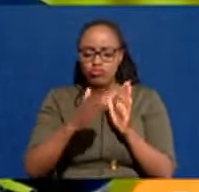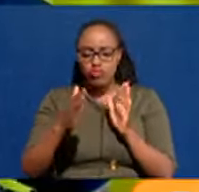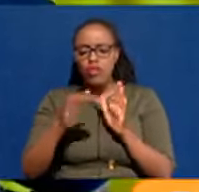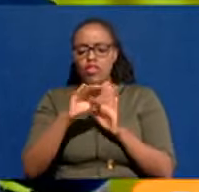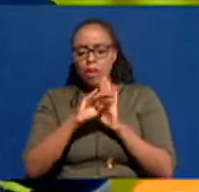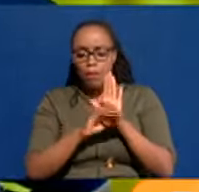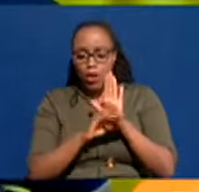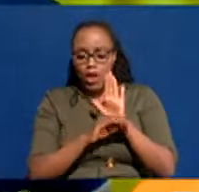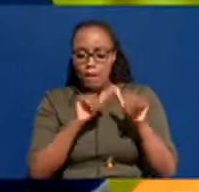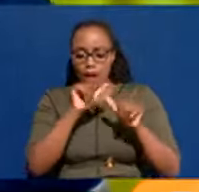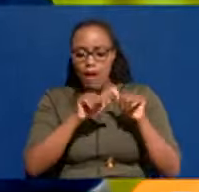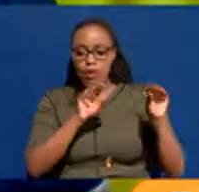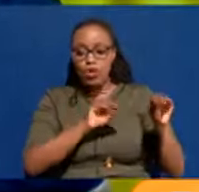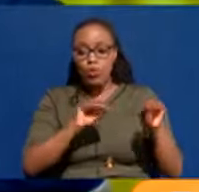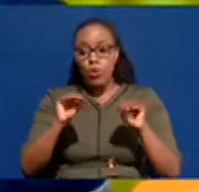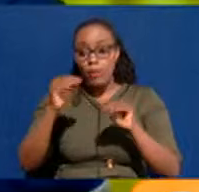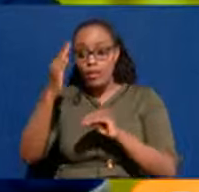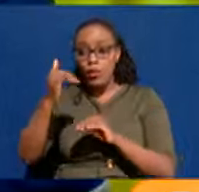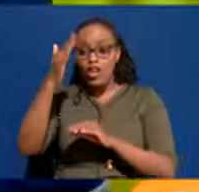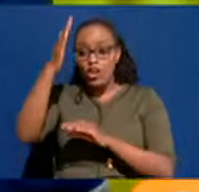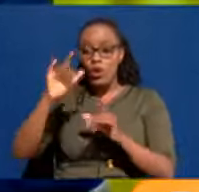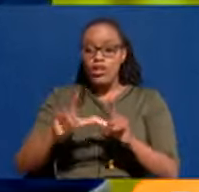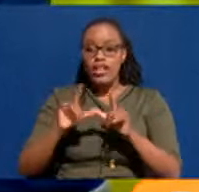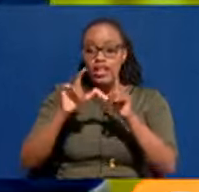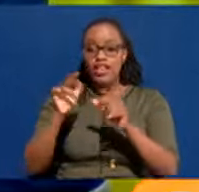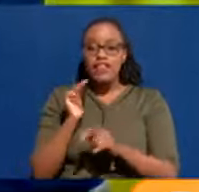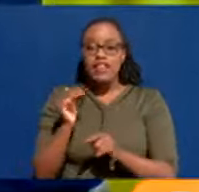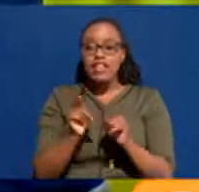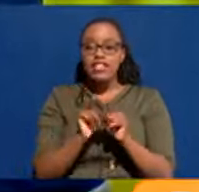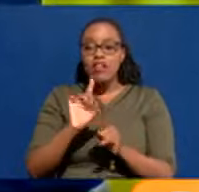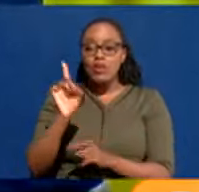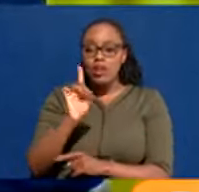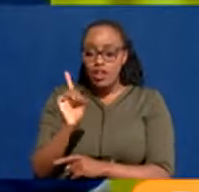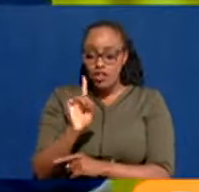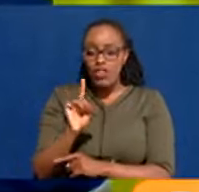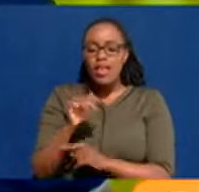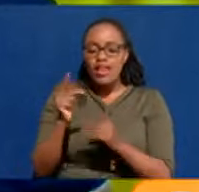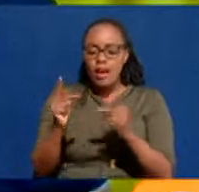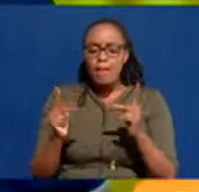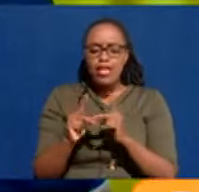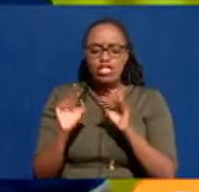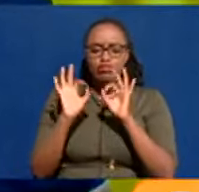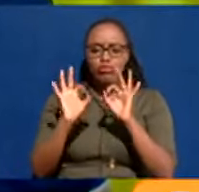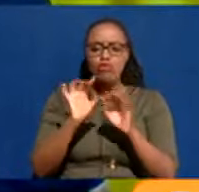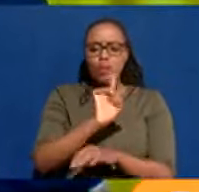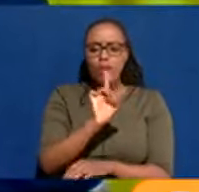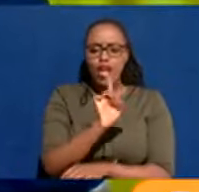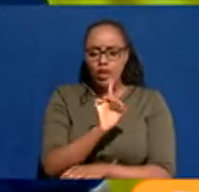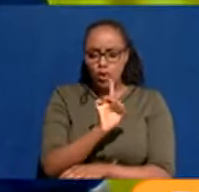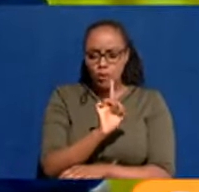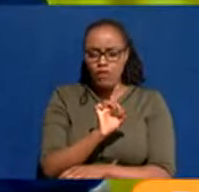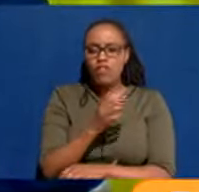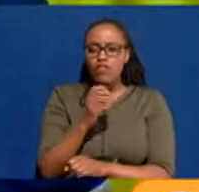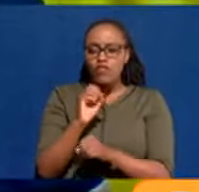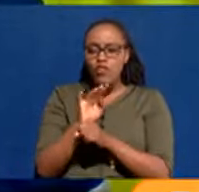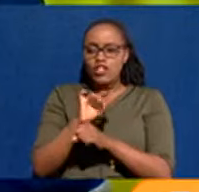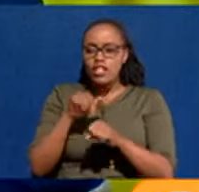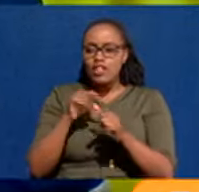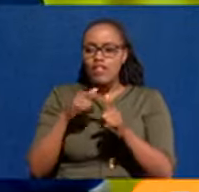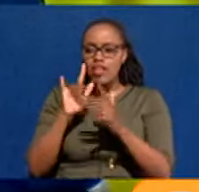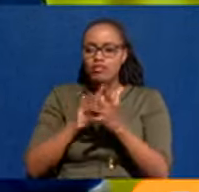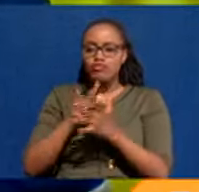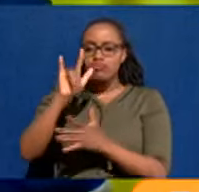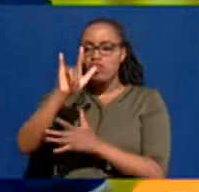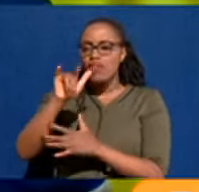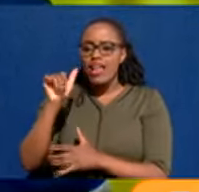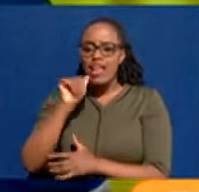mobility. Because, look, God has gifted us as Nairobi with a gift of geography. From Nairobi, you can get to New York in 14 hours. You can get to London in 8